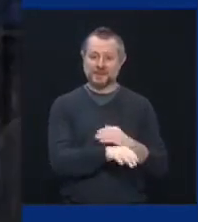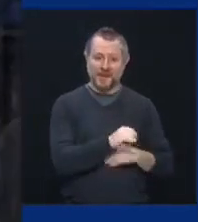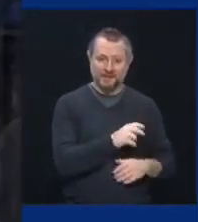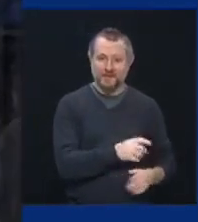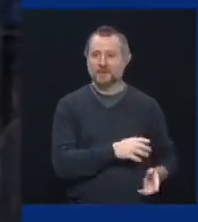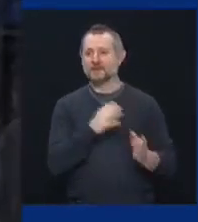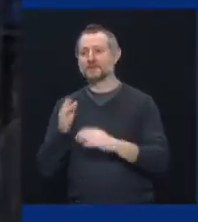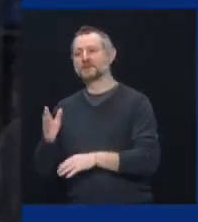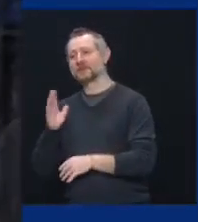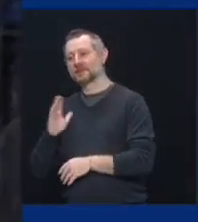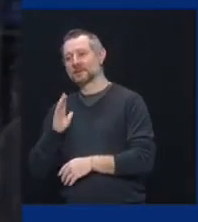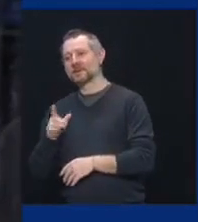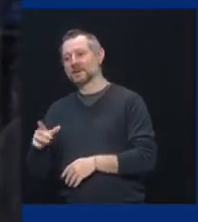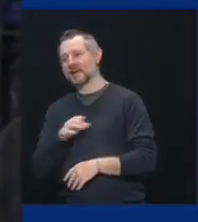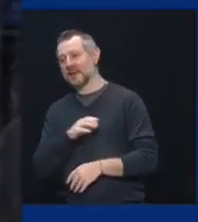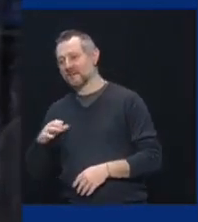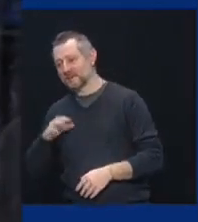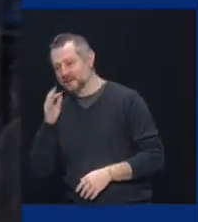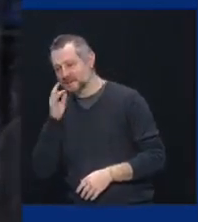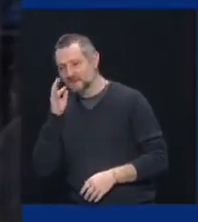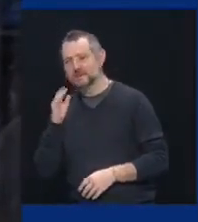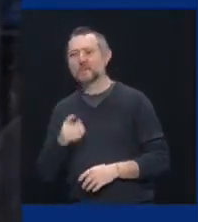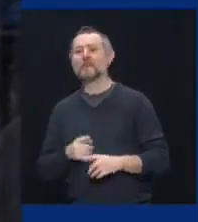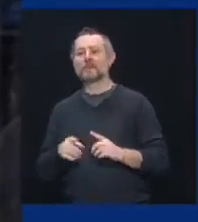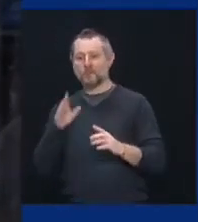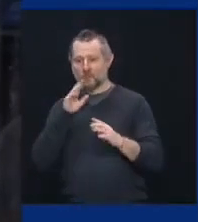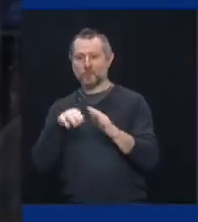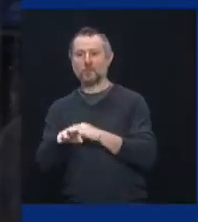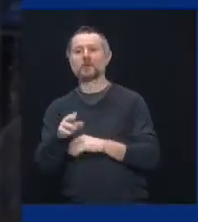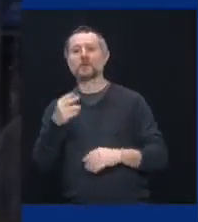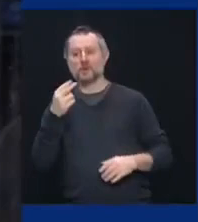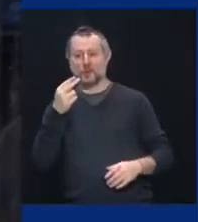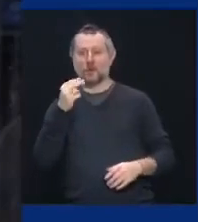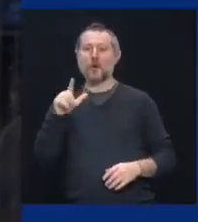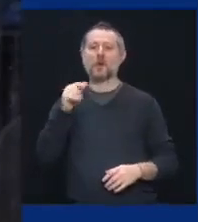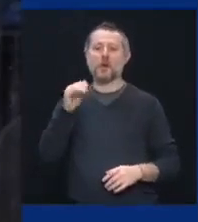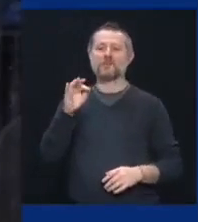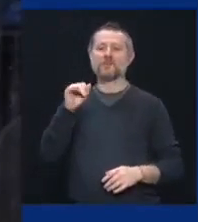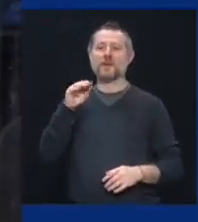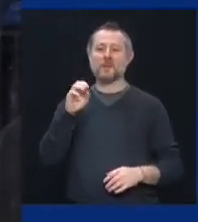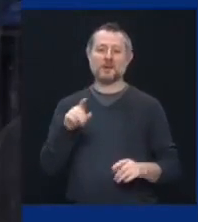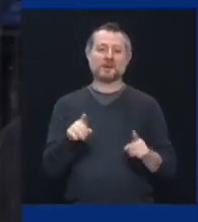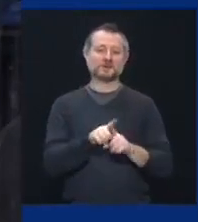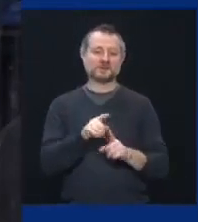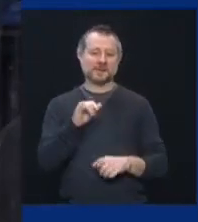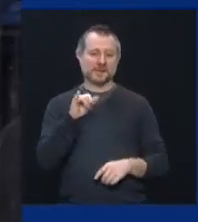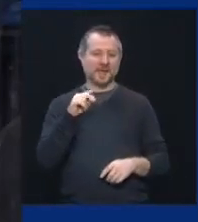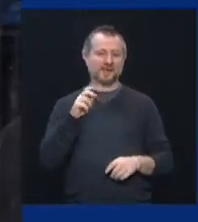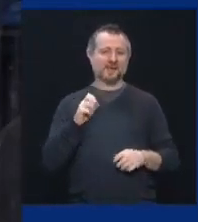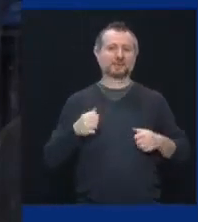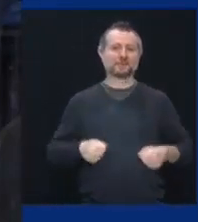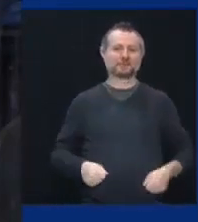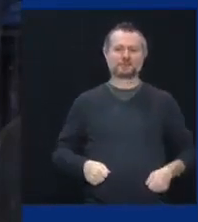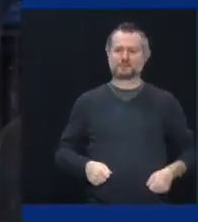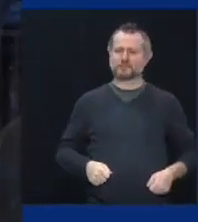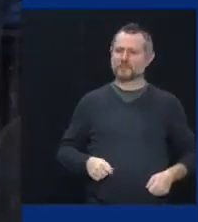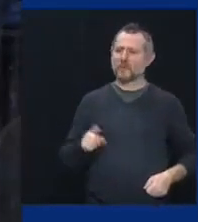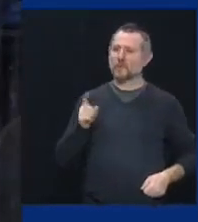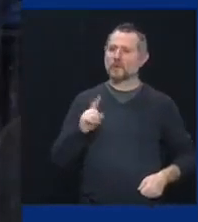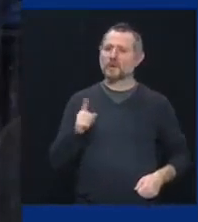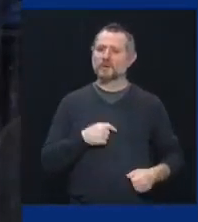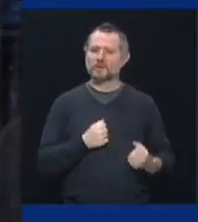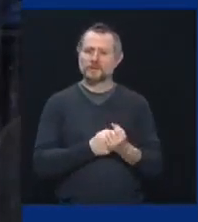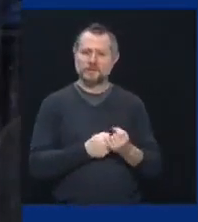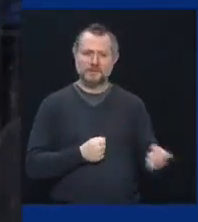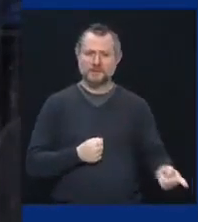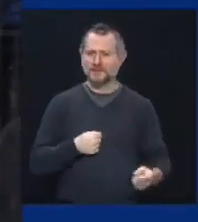uh, it's difficult to really relate to the fanaticism of where you pledge your allegiance as a result of being